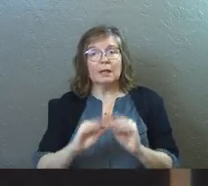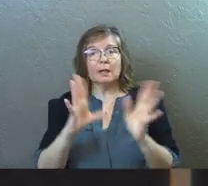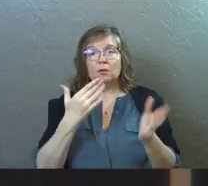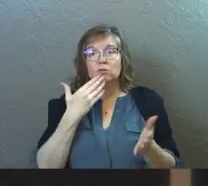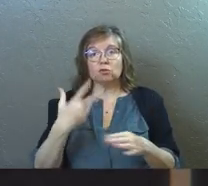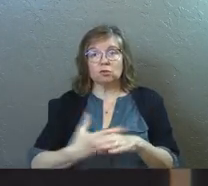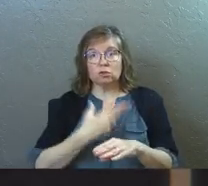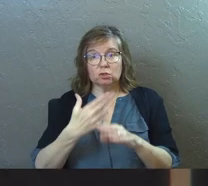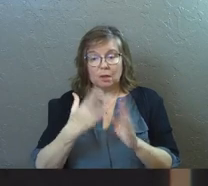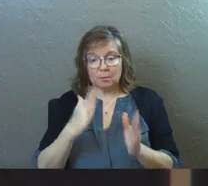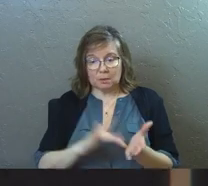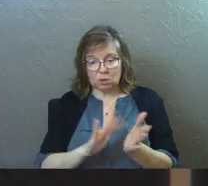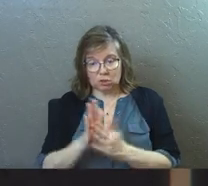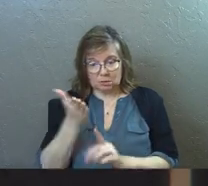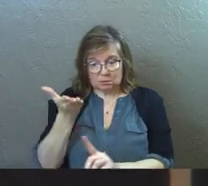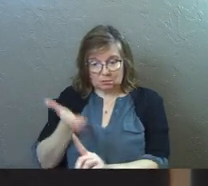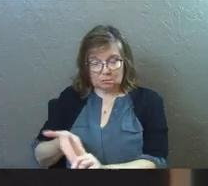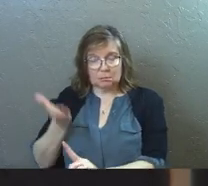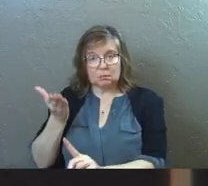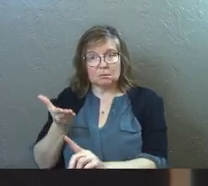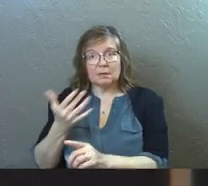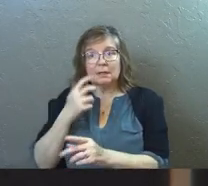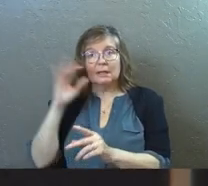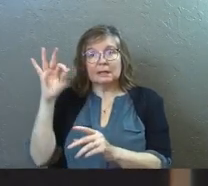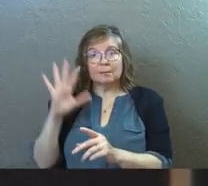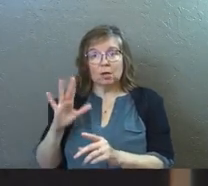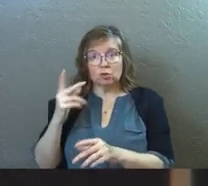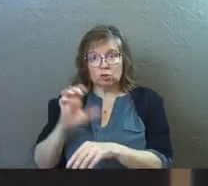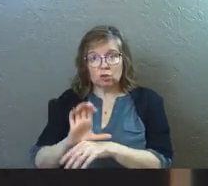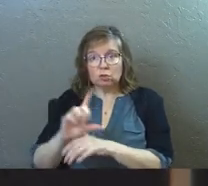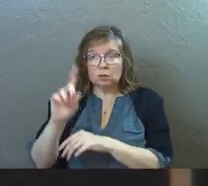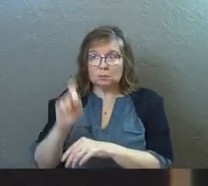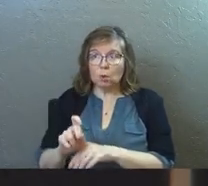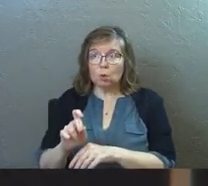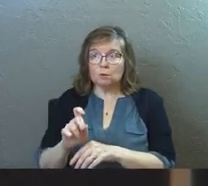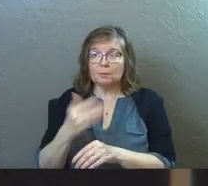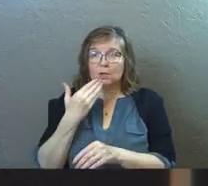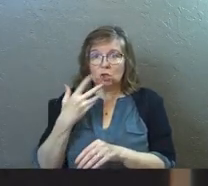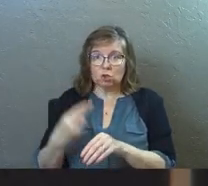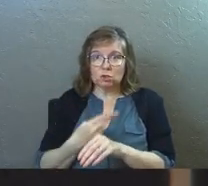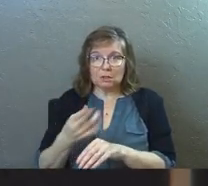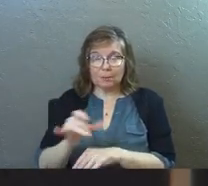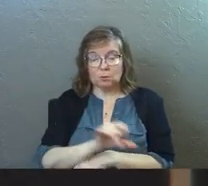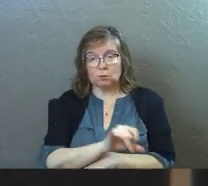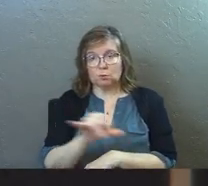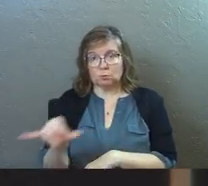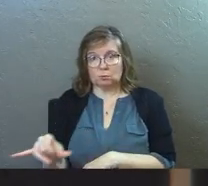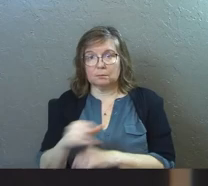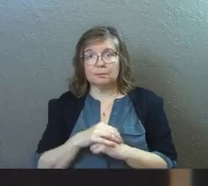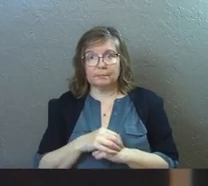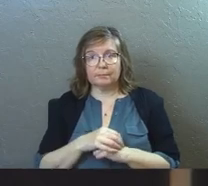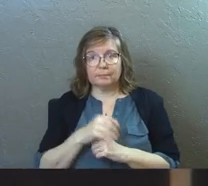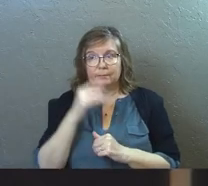This good shepherd that Jesus is, the pastors of your church are supposed to be good shepherds as well.